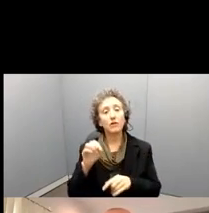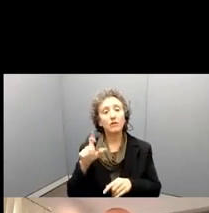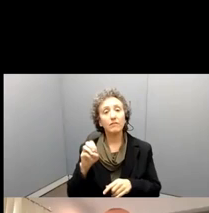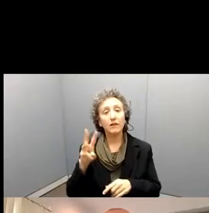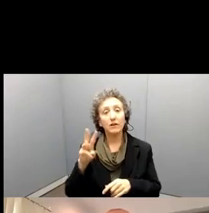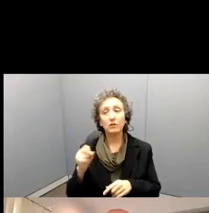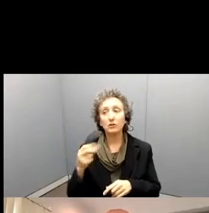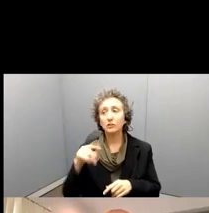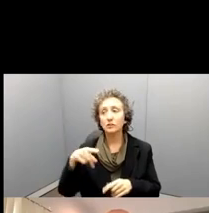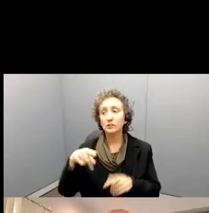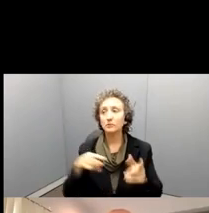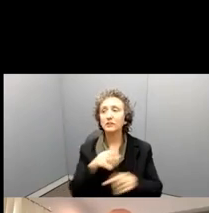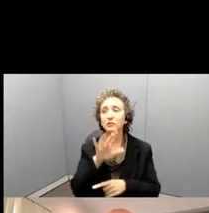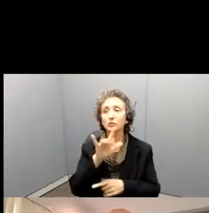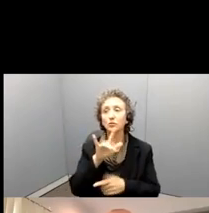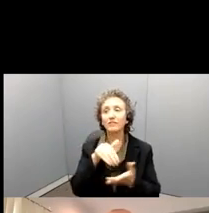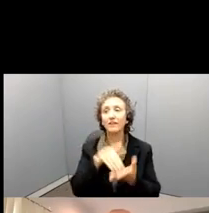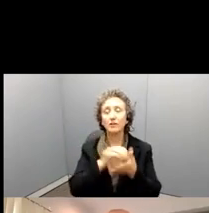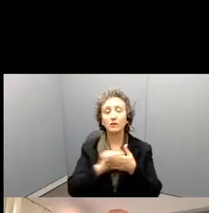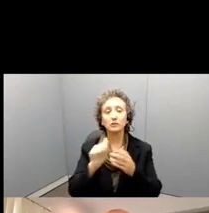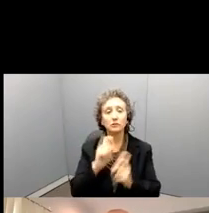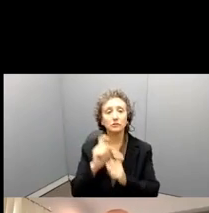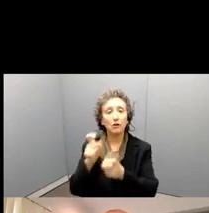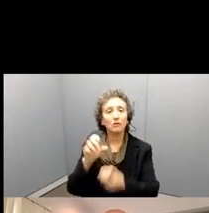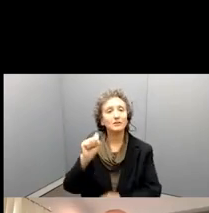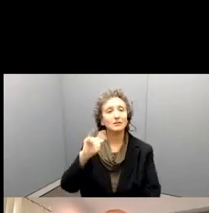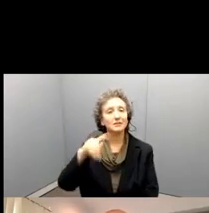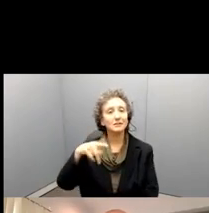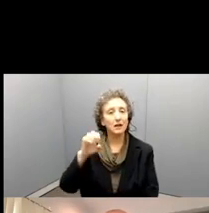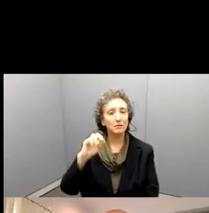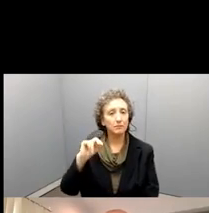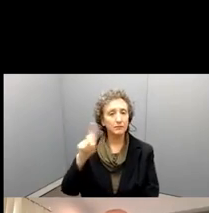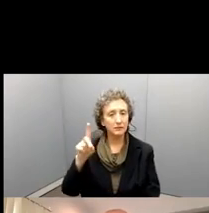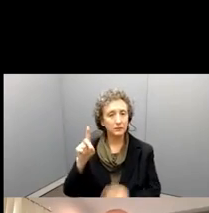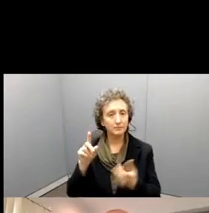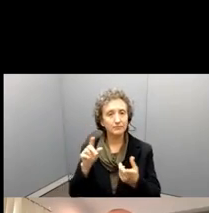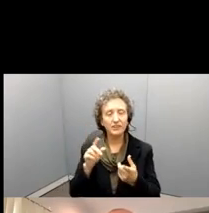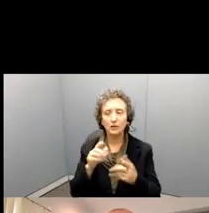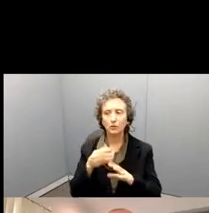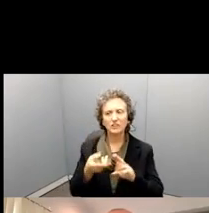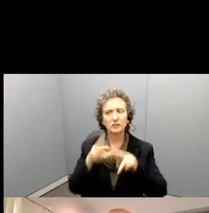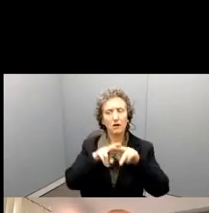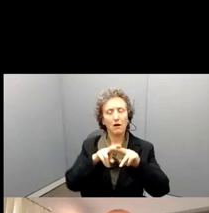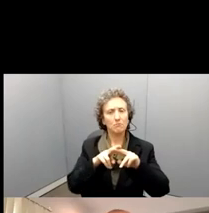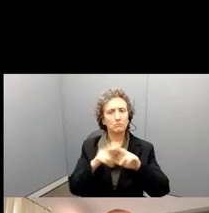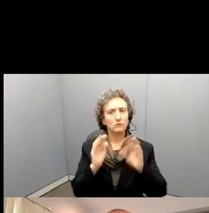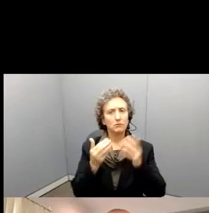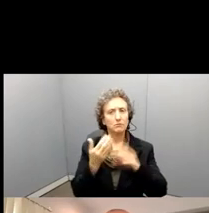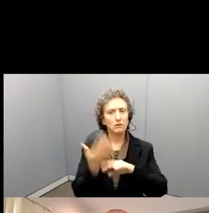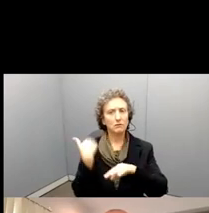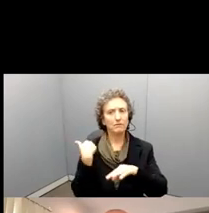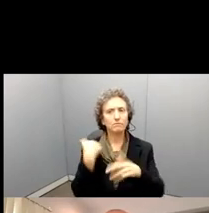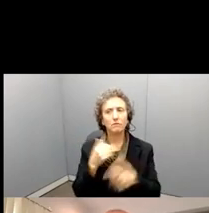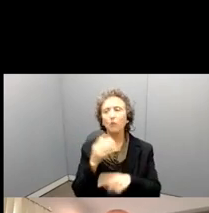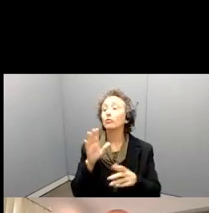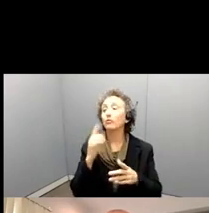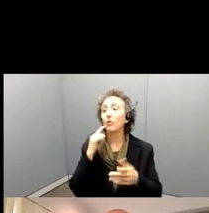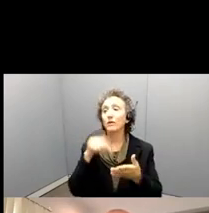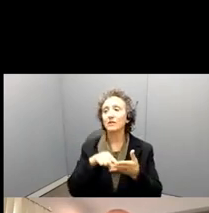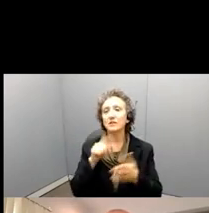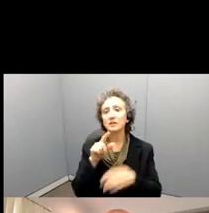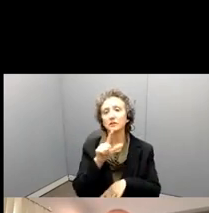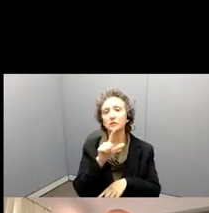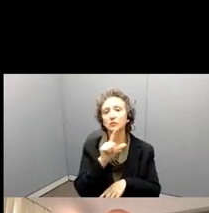stipend that is up for this, uh, the 21-22 academic year, this next, this next